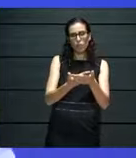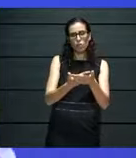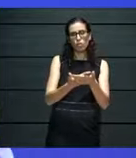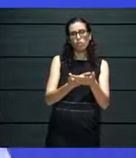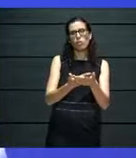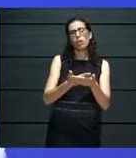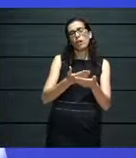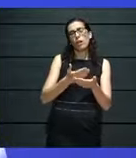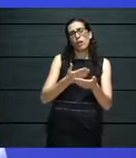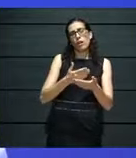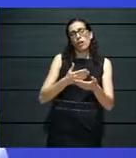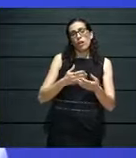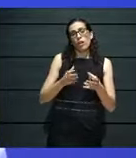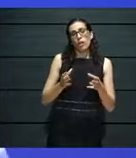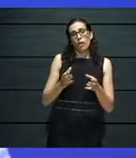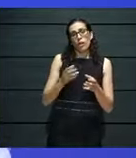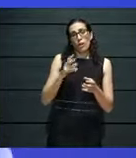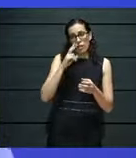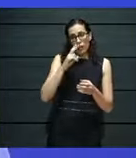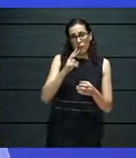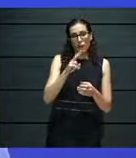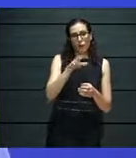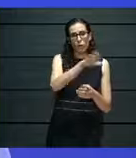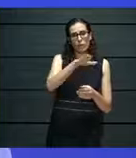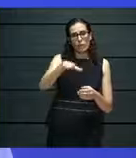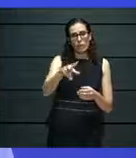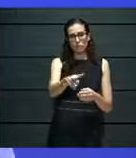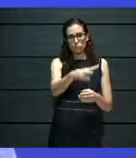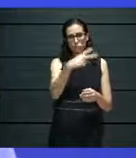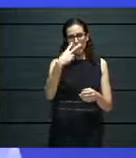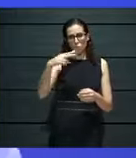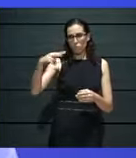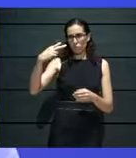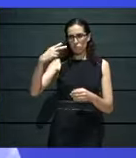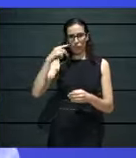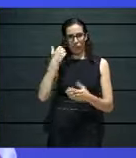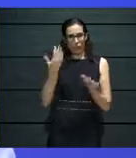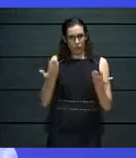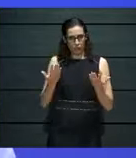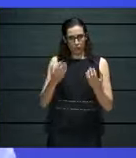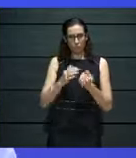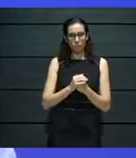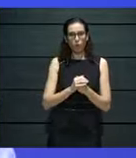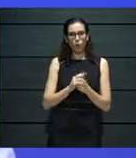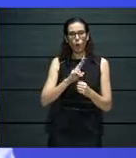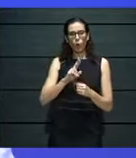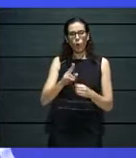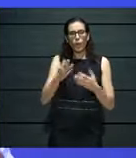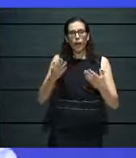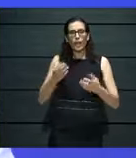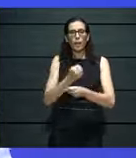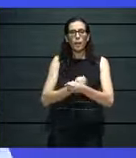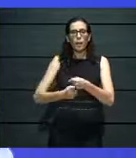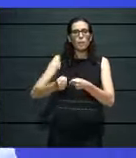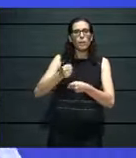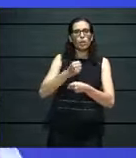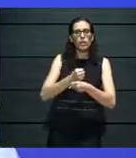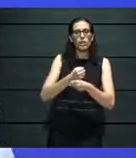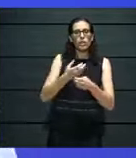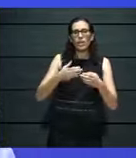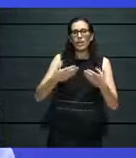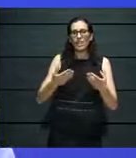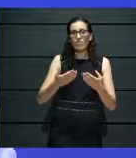from an audience perspective, from an artist's perspective. And we do that by building projects that have strong strands